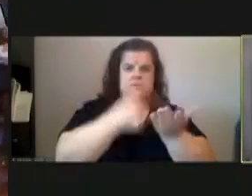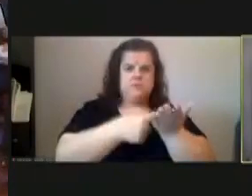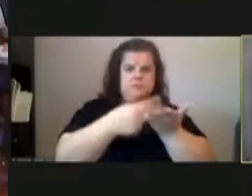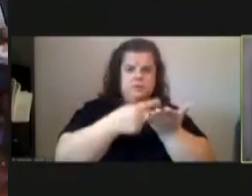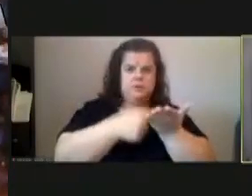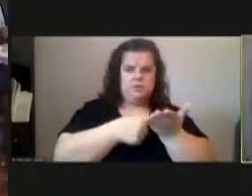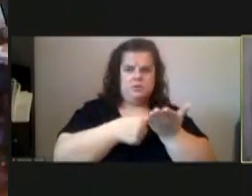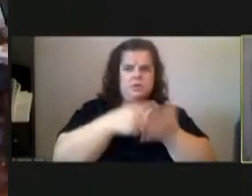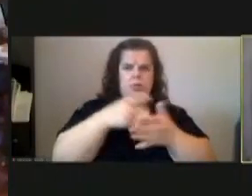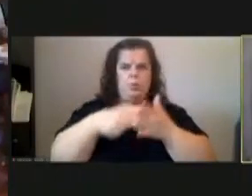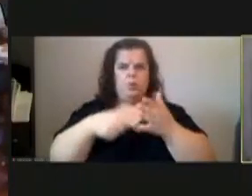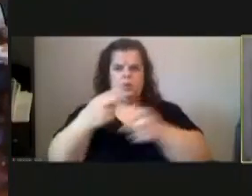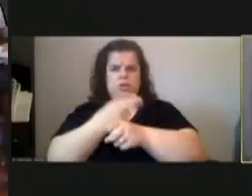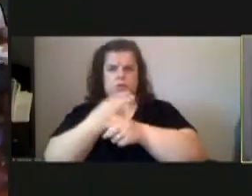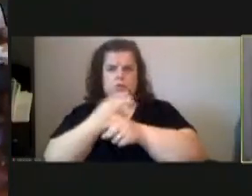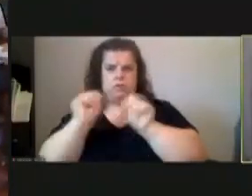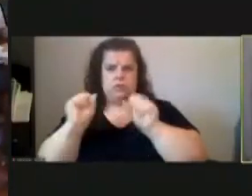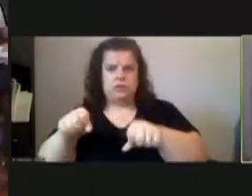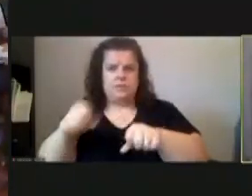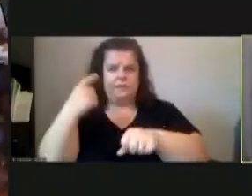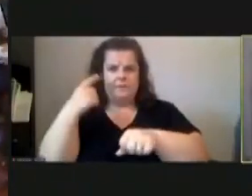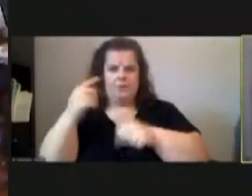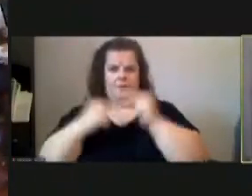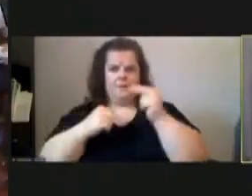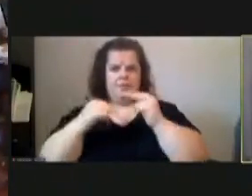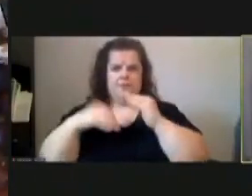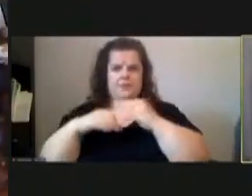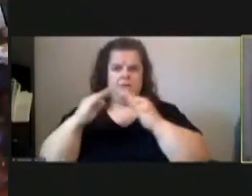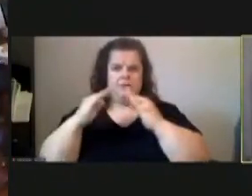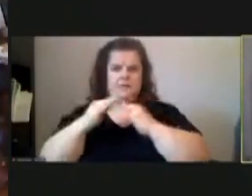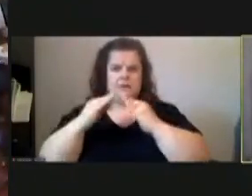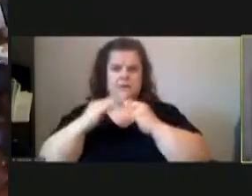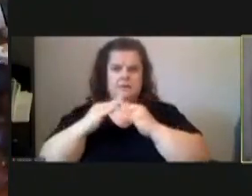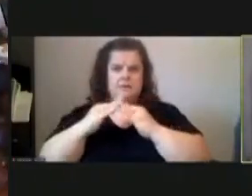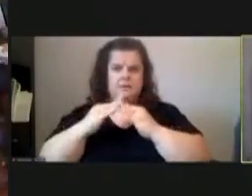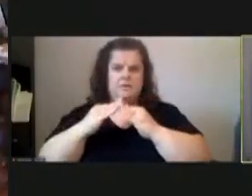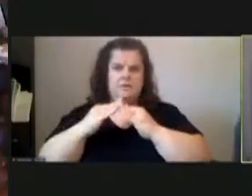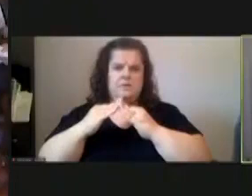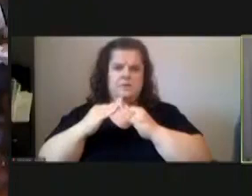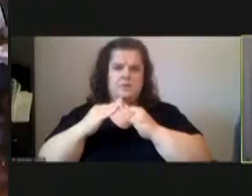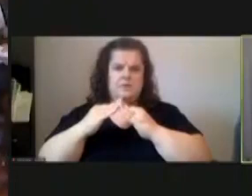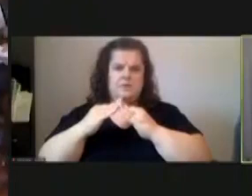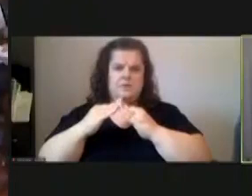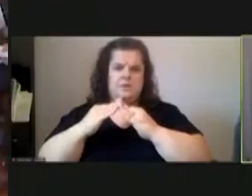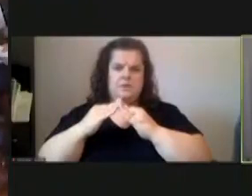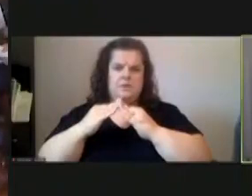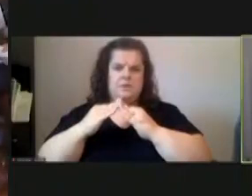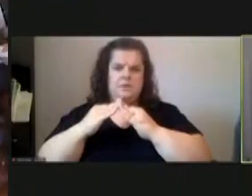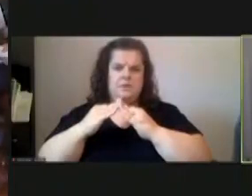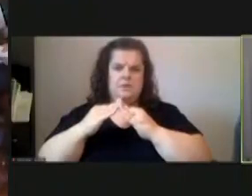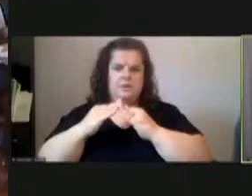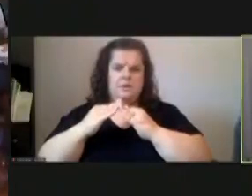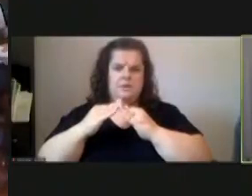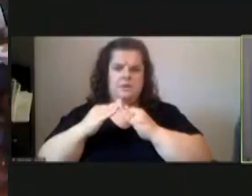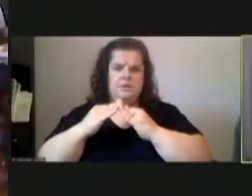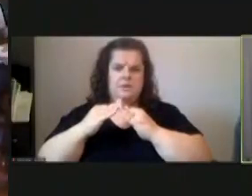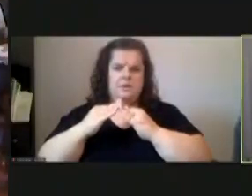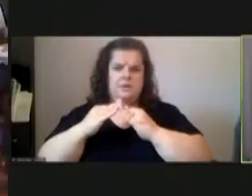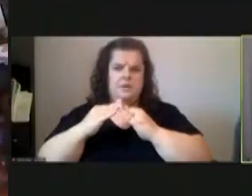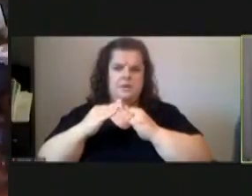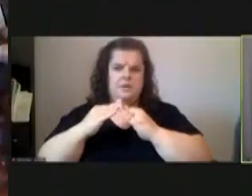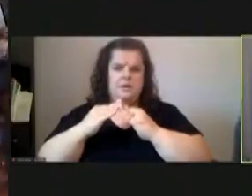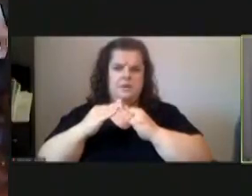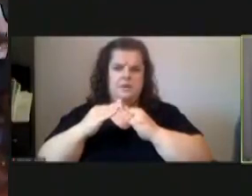uses might be for a building downtown excuse me downtown excuse me me i'm saying not today because i have a bit of a